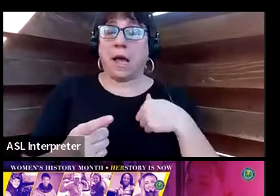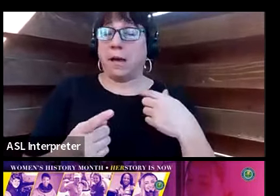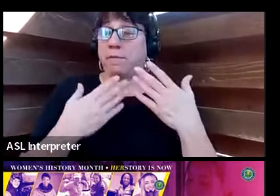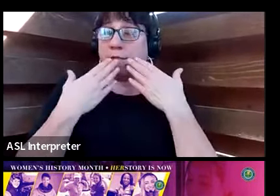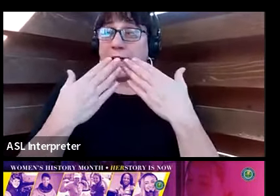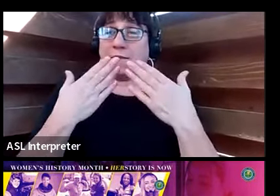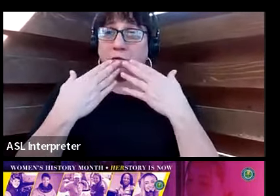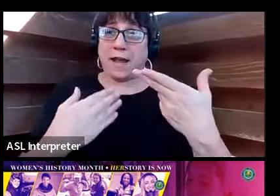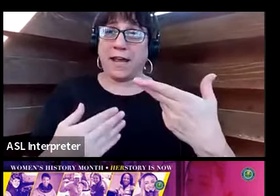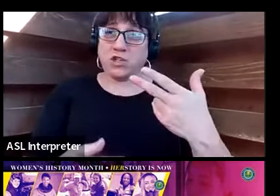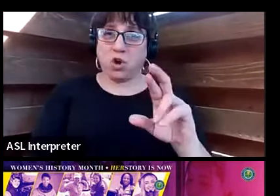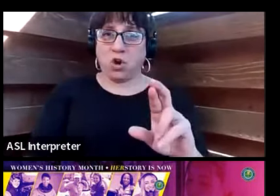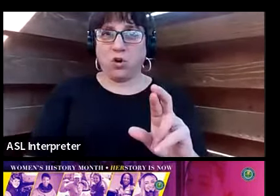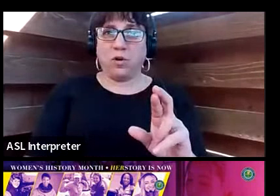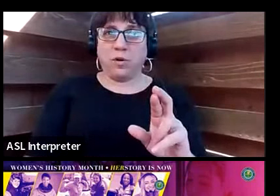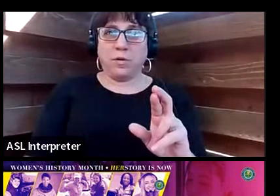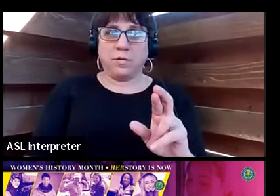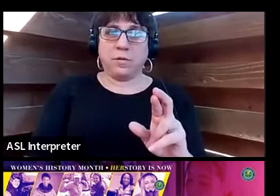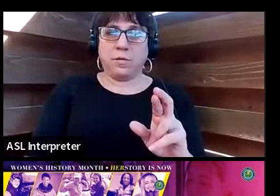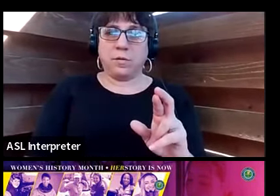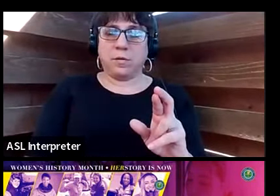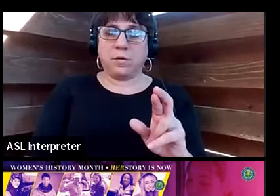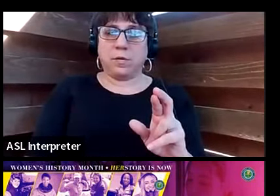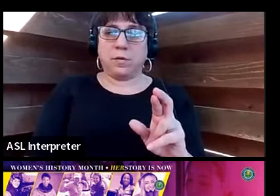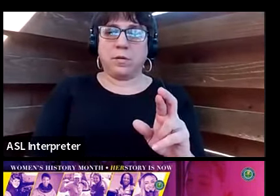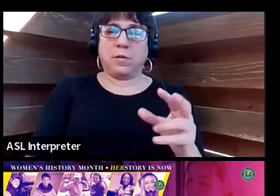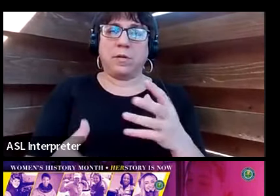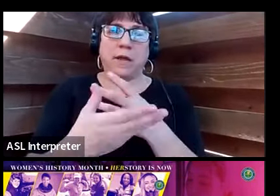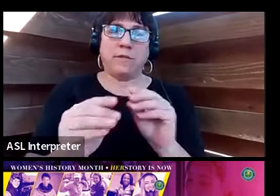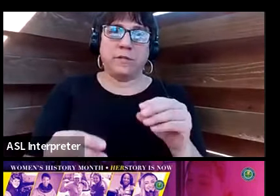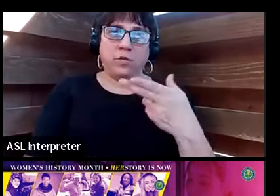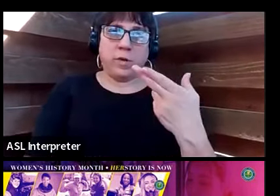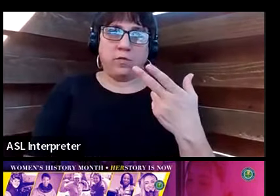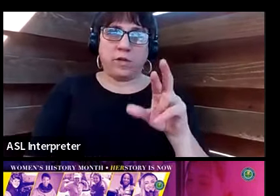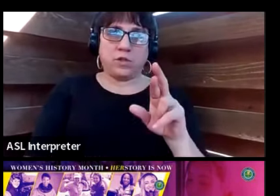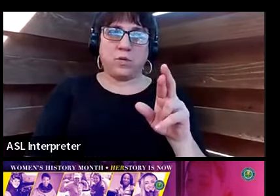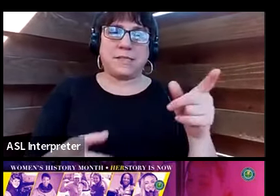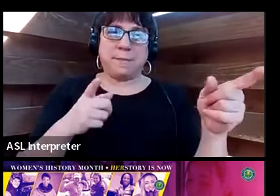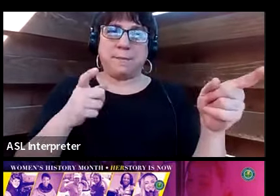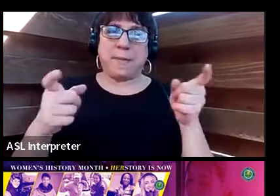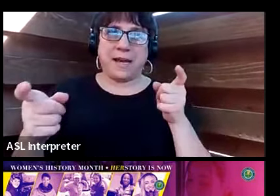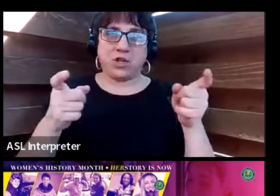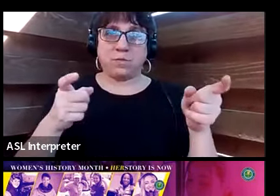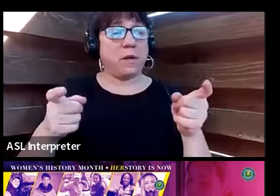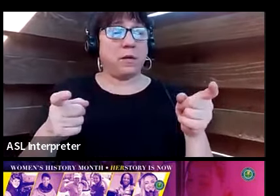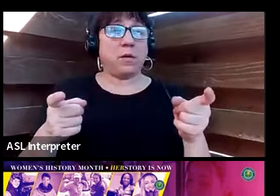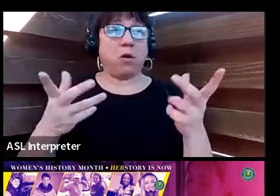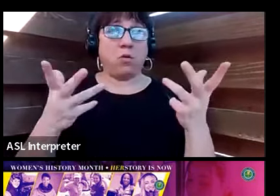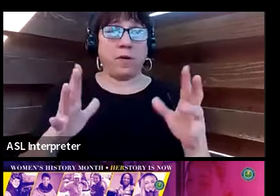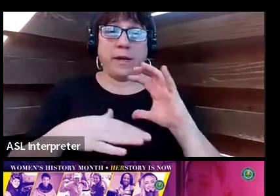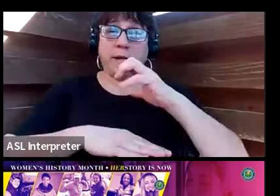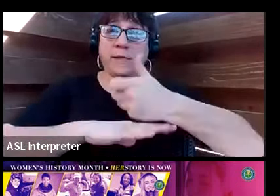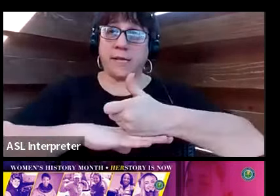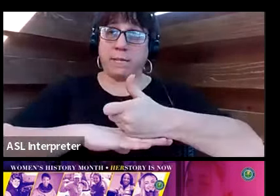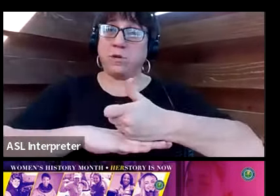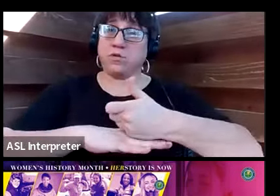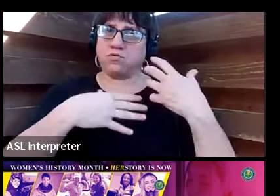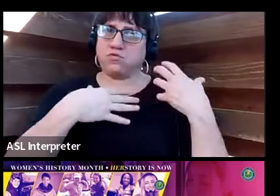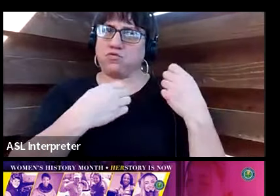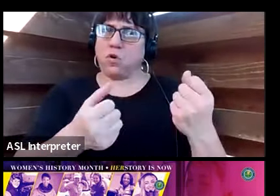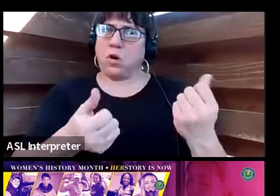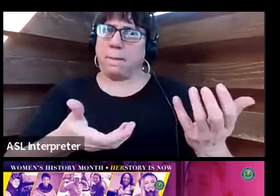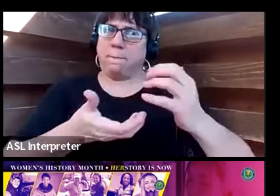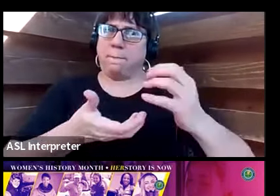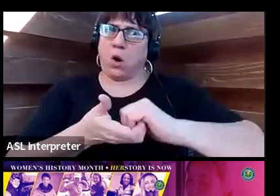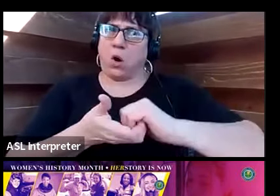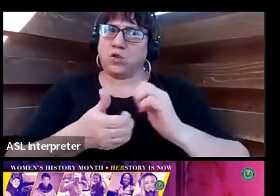HR, the Office of Human Resource Management, has already established very strong partnerships